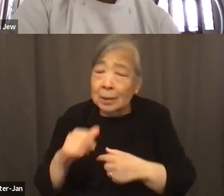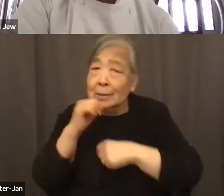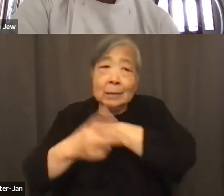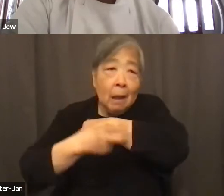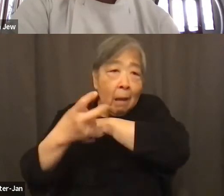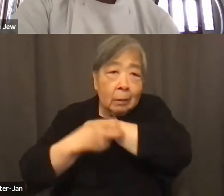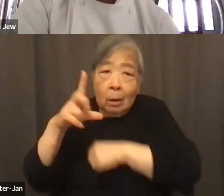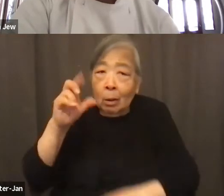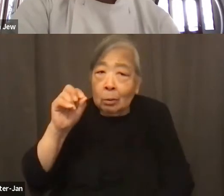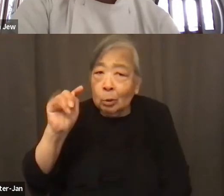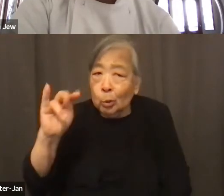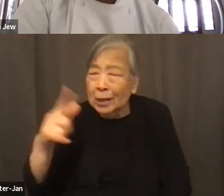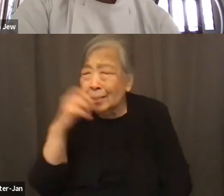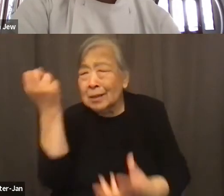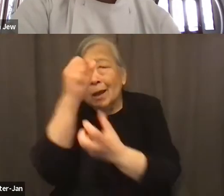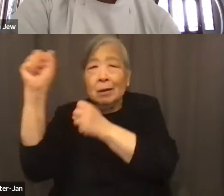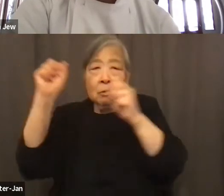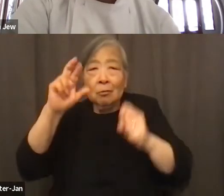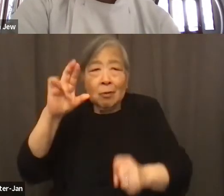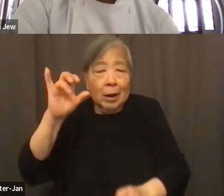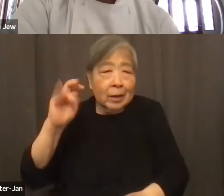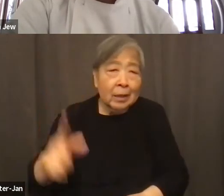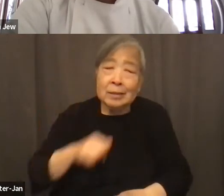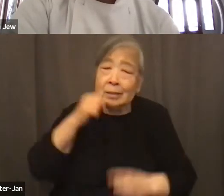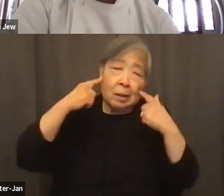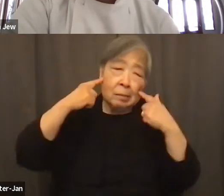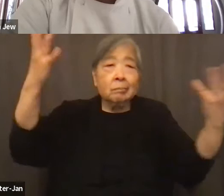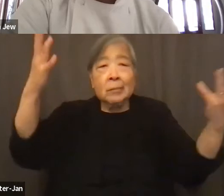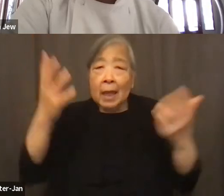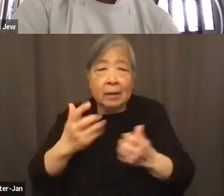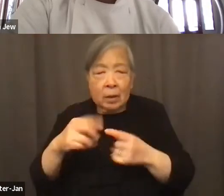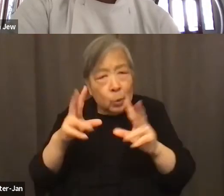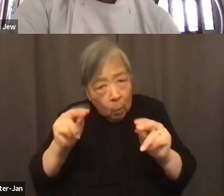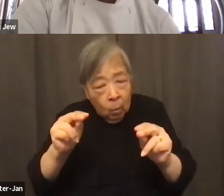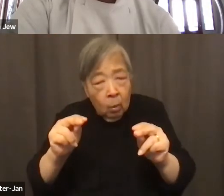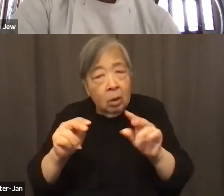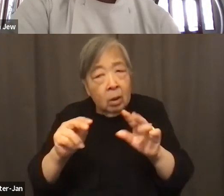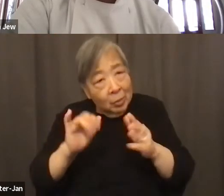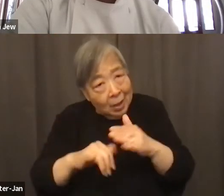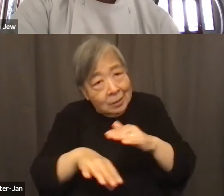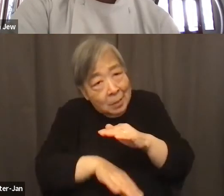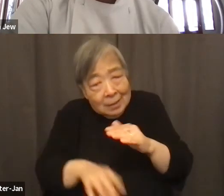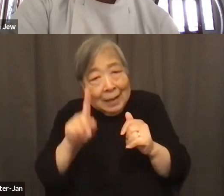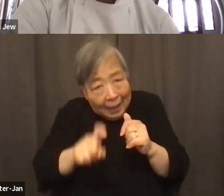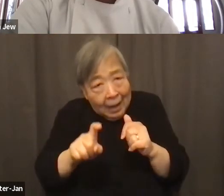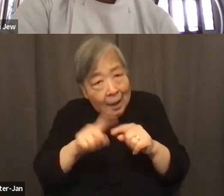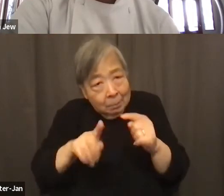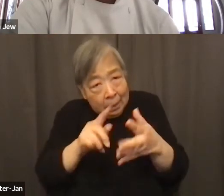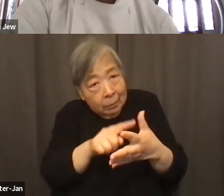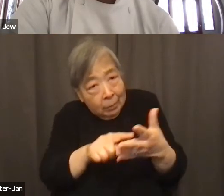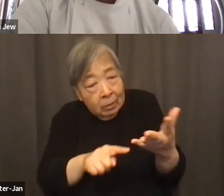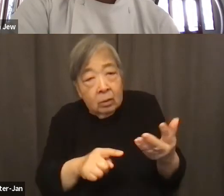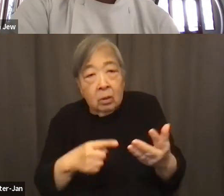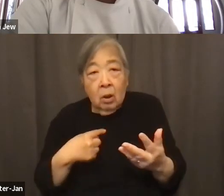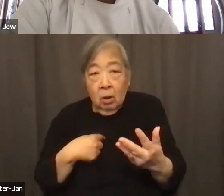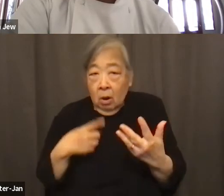rioting. This is not anything goes. And so that is fundamental. So I want to